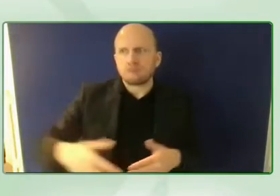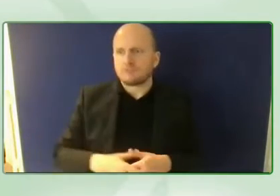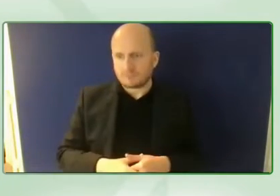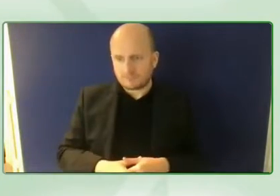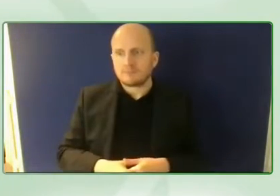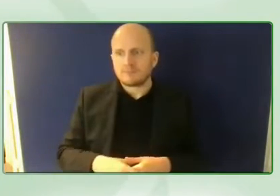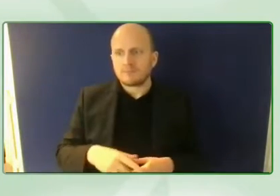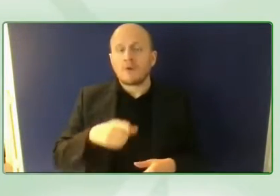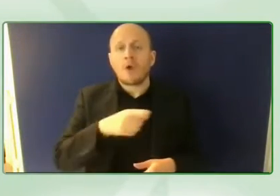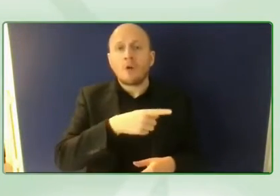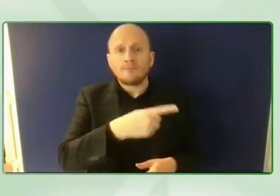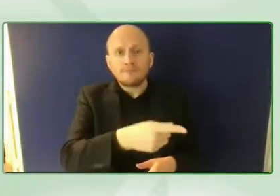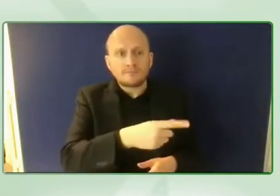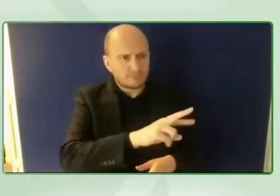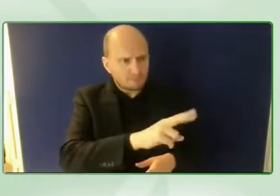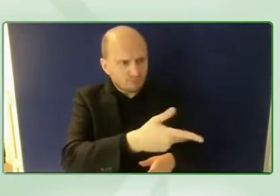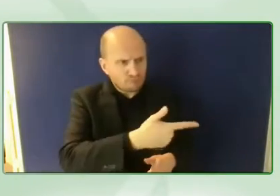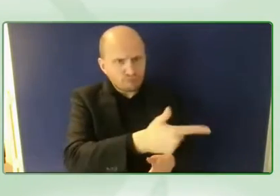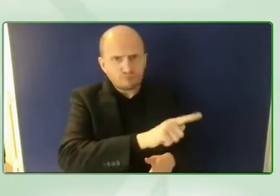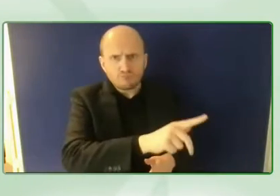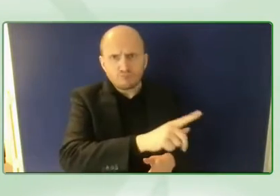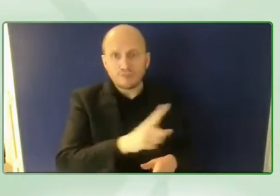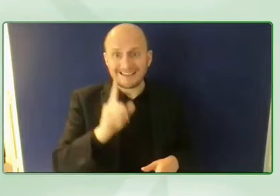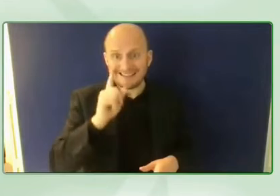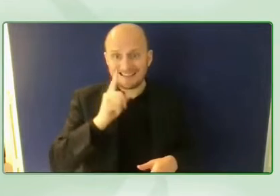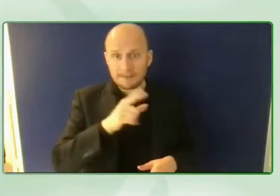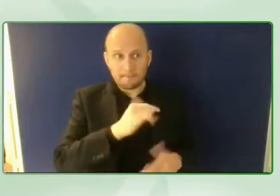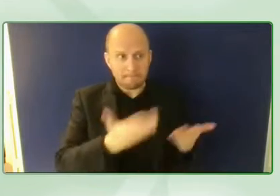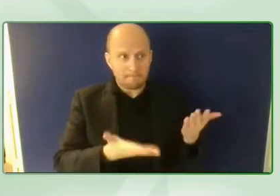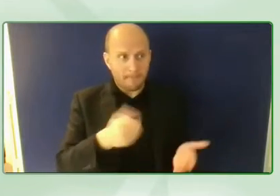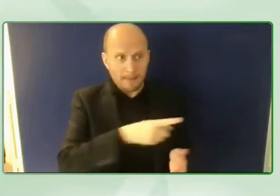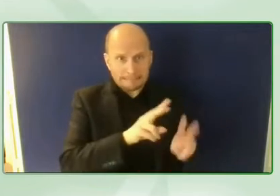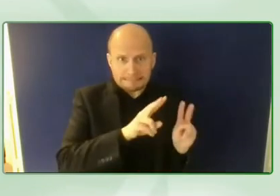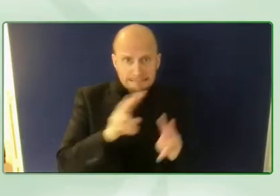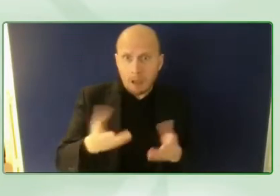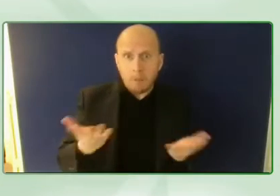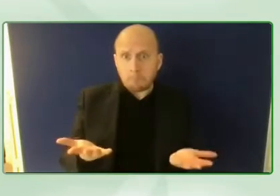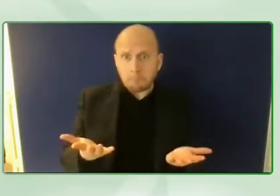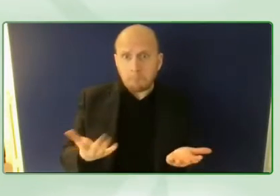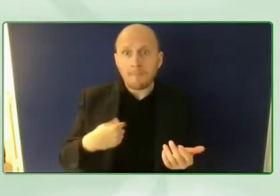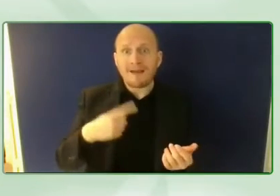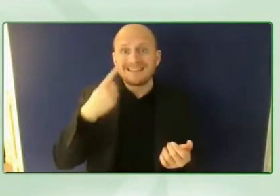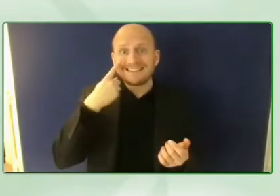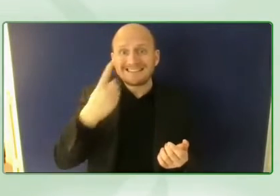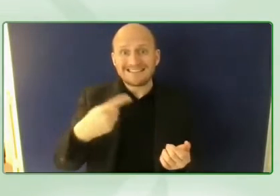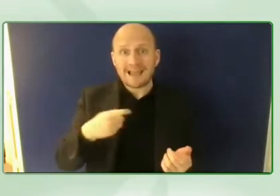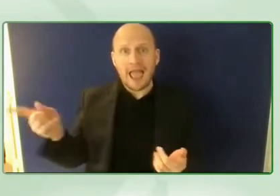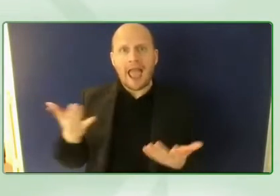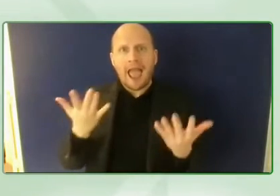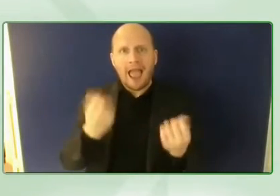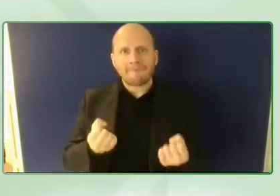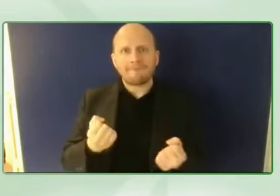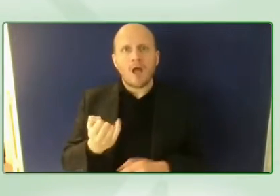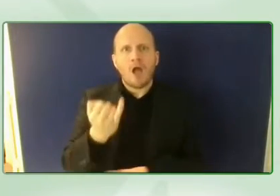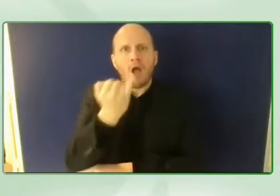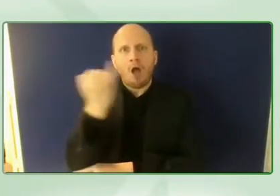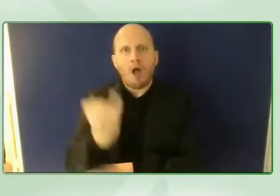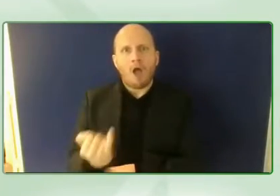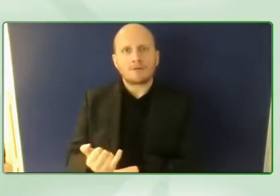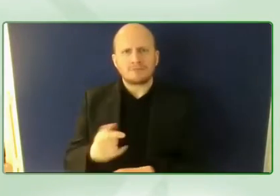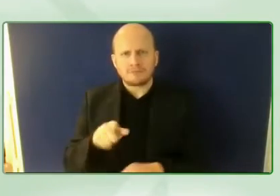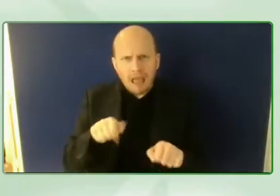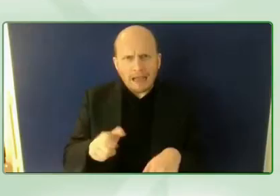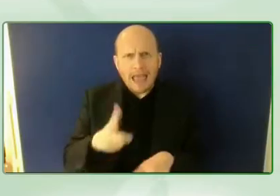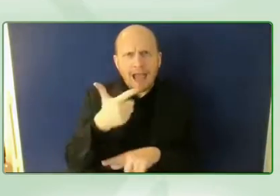probably don't see this but to the left of me there's a very diligent and creative graphic artist and maybe the cameraman can pan uh